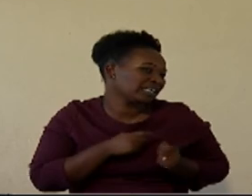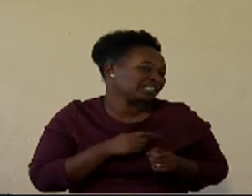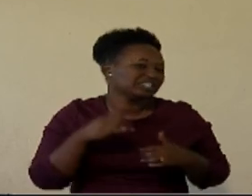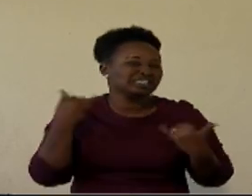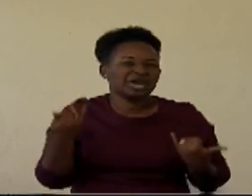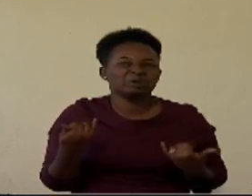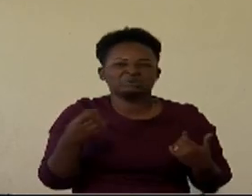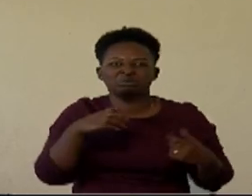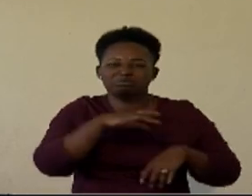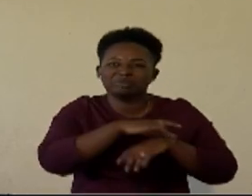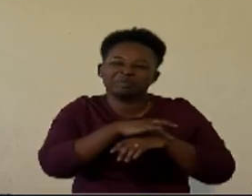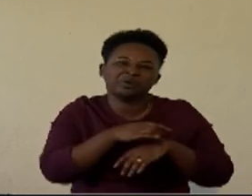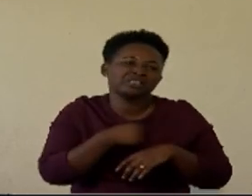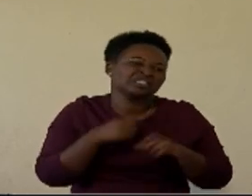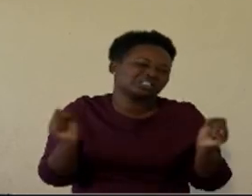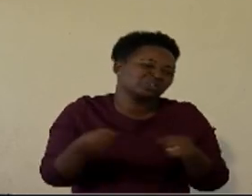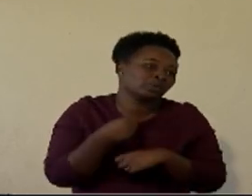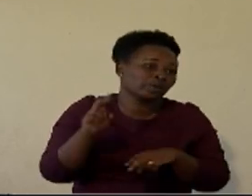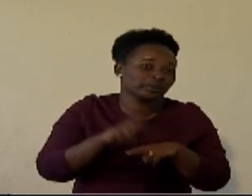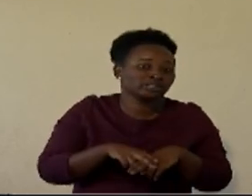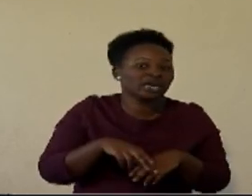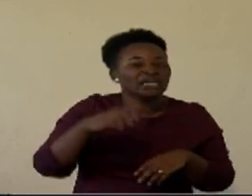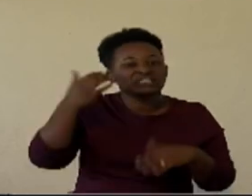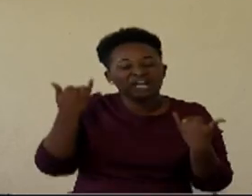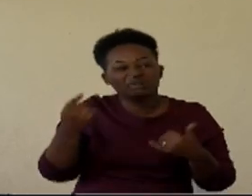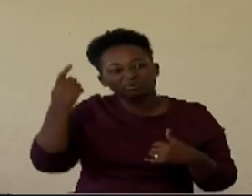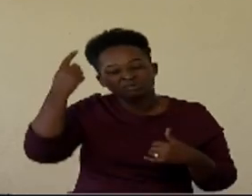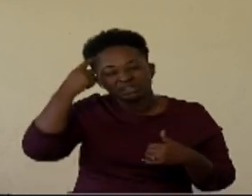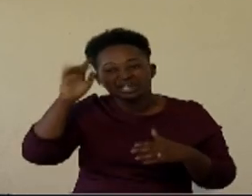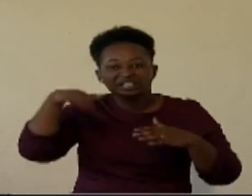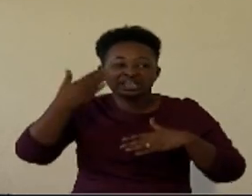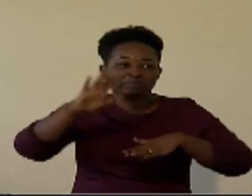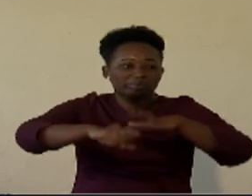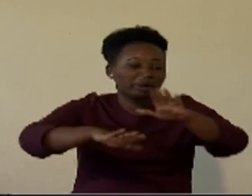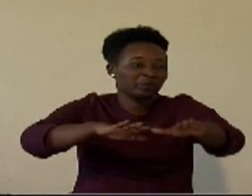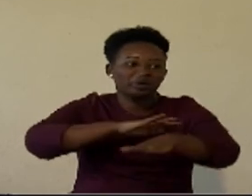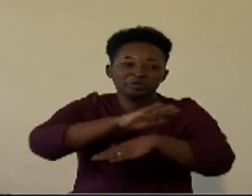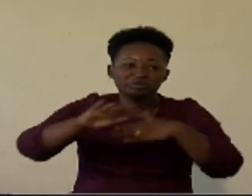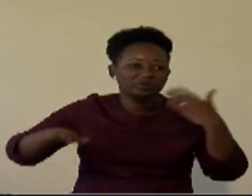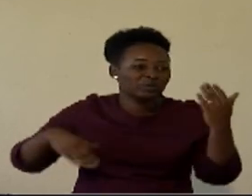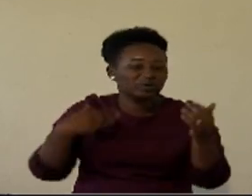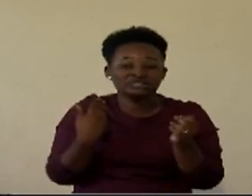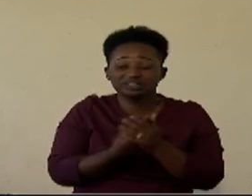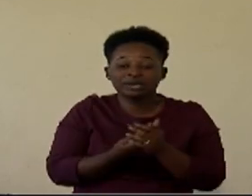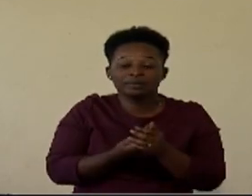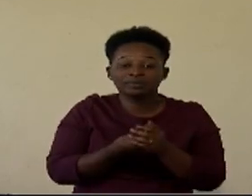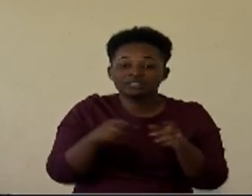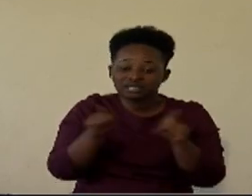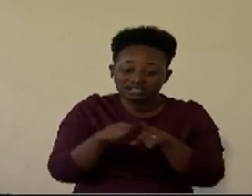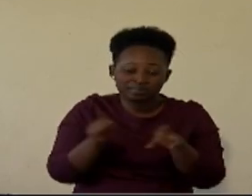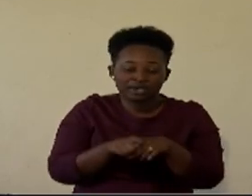my bones now I can't sit up it's now in the head then in the legs those are migrating tissues